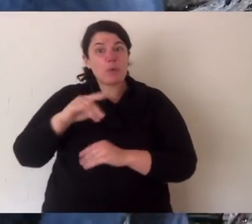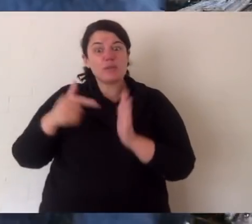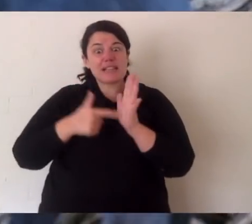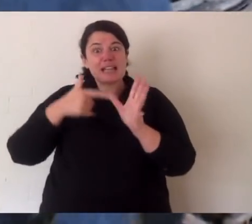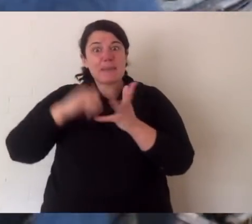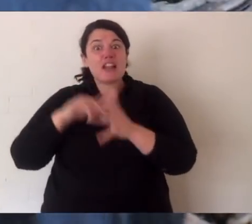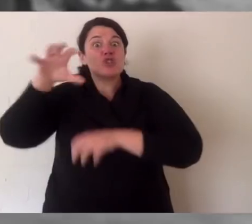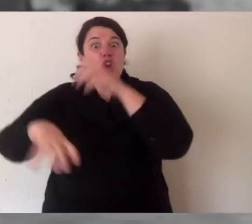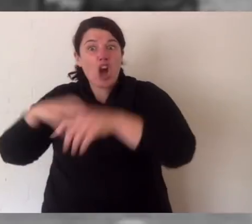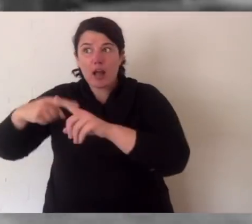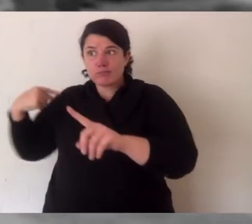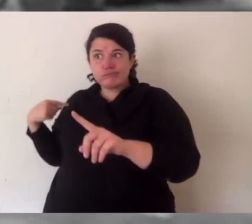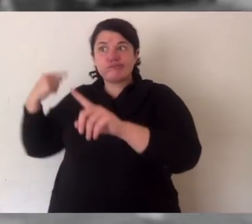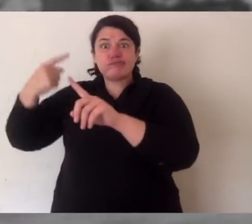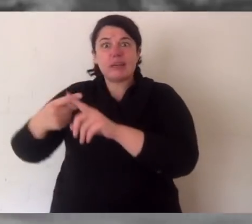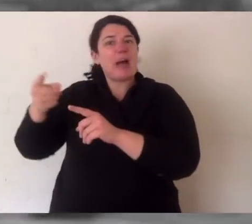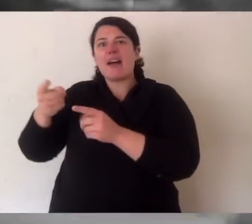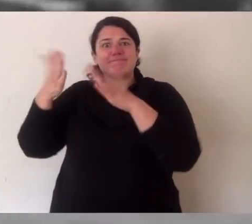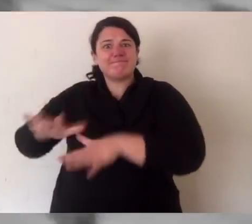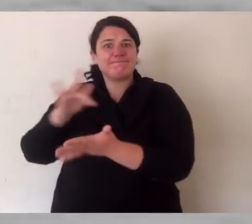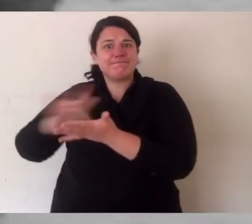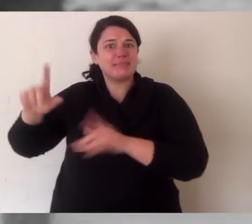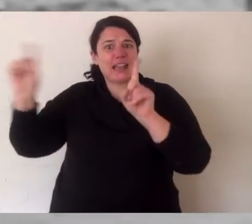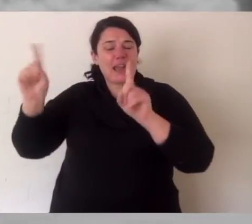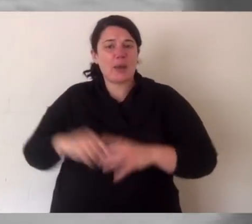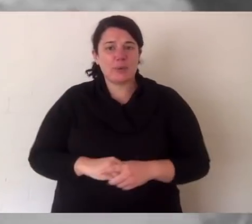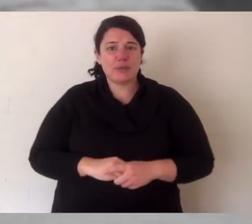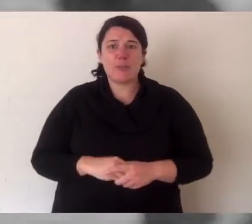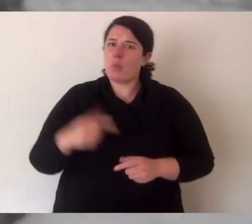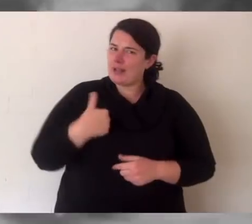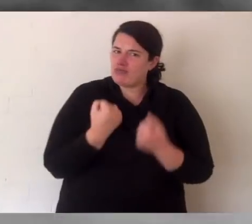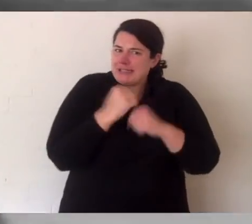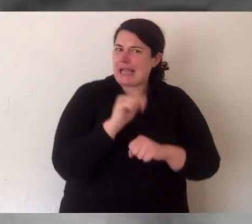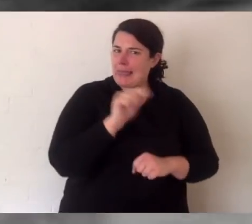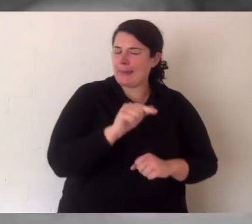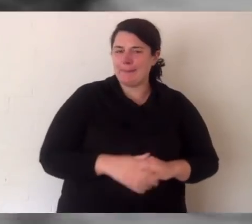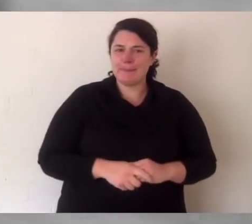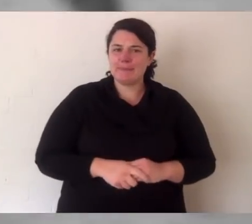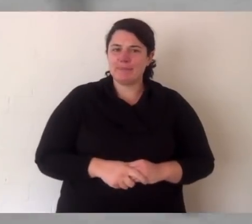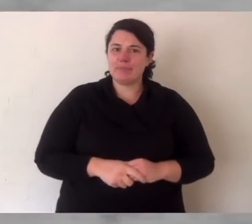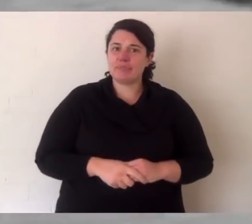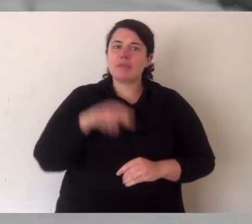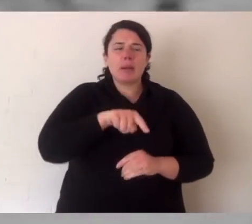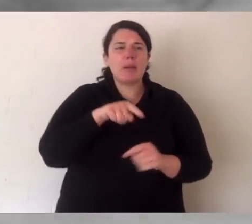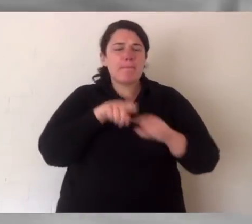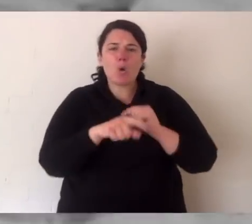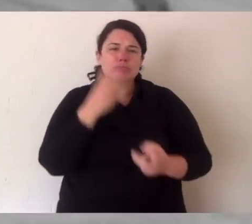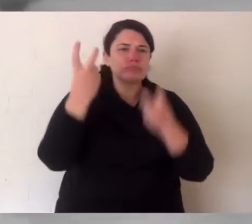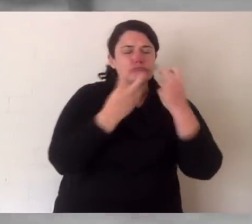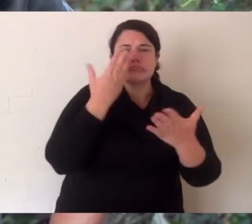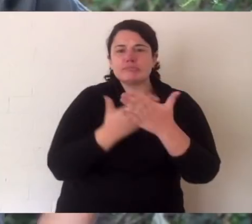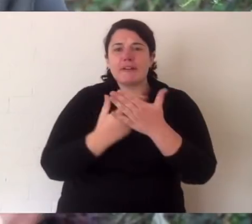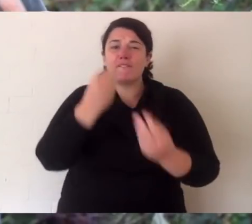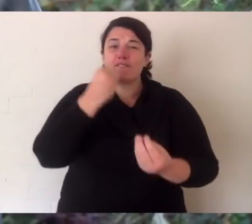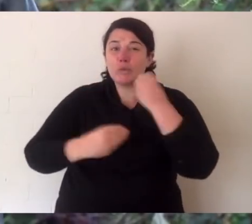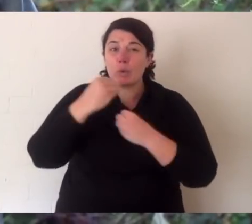was the Tasmanian Tiger and sadly in the early 1900s that went extinct. It means we need to protect the devil all the more.